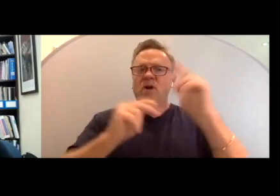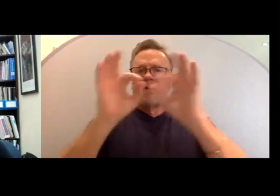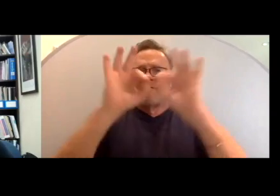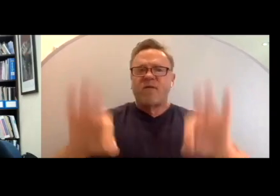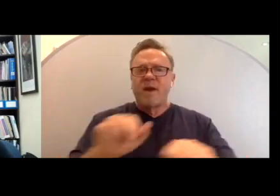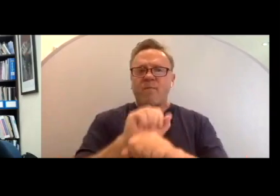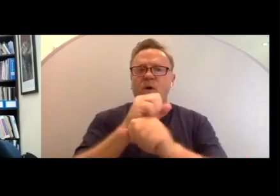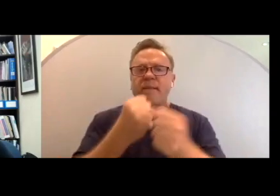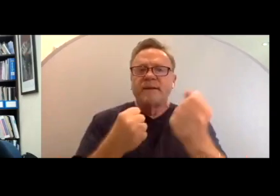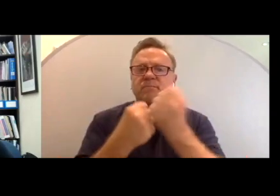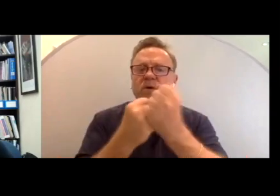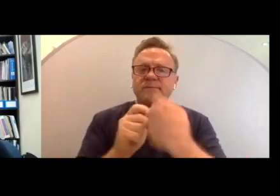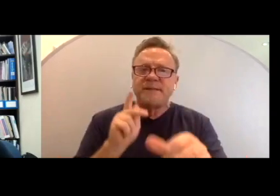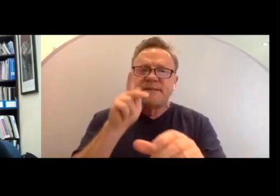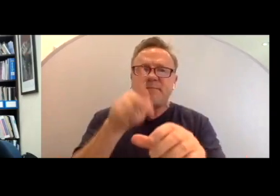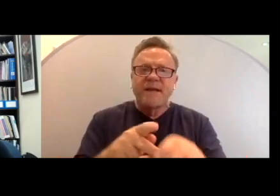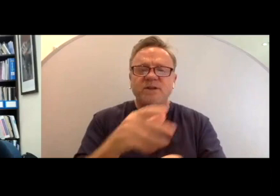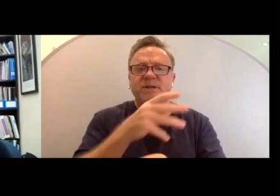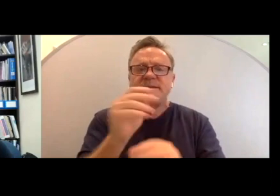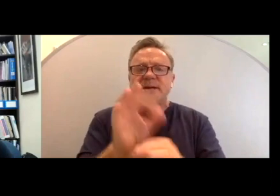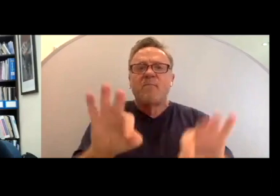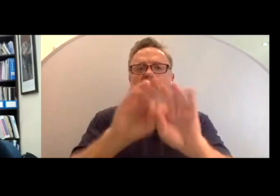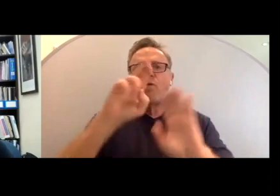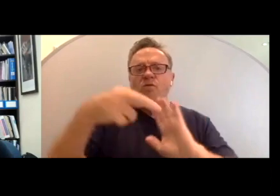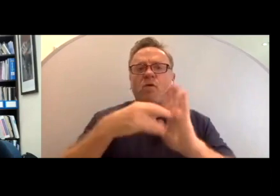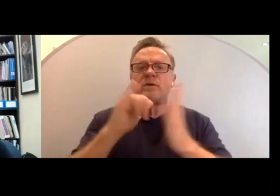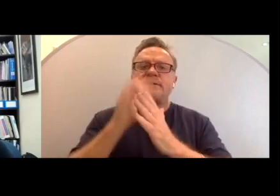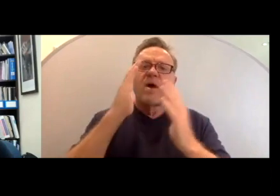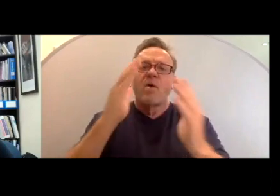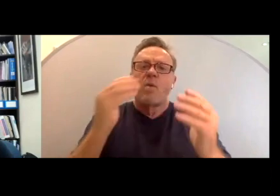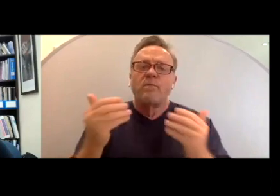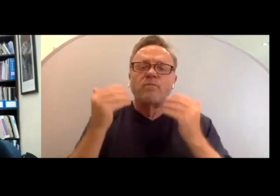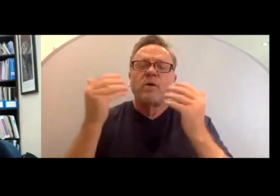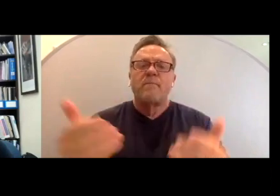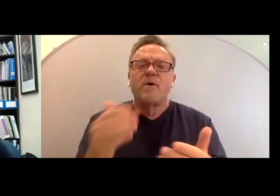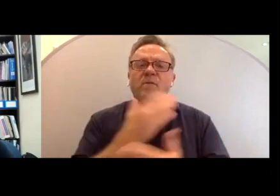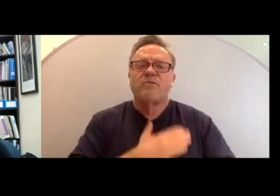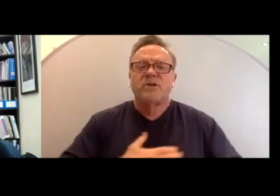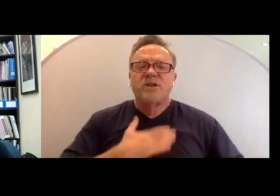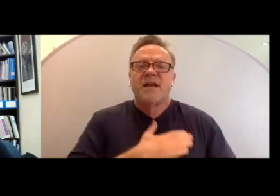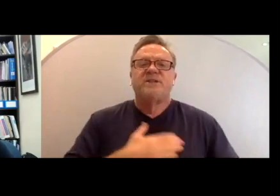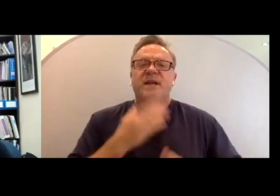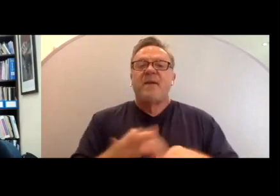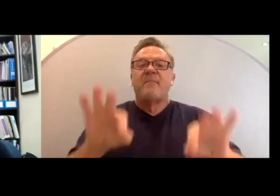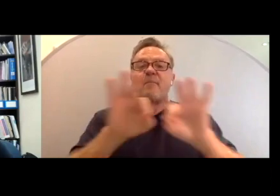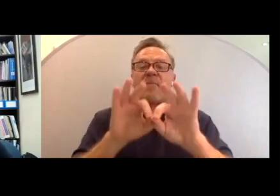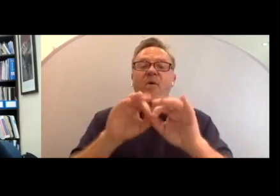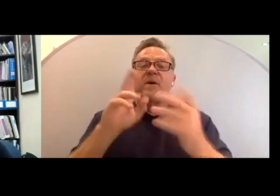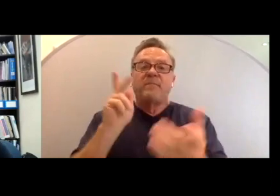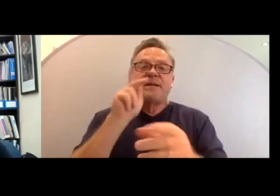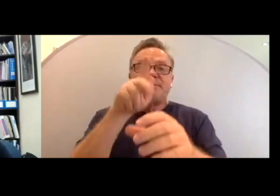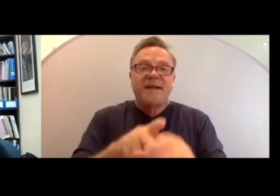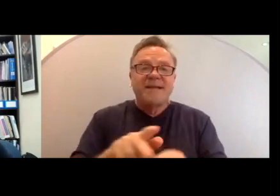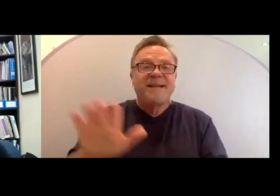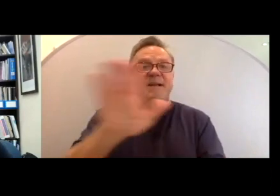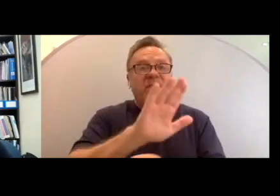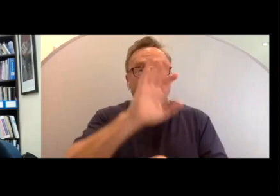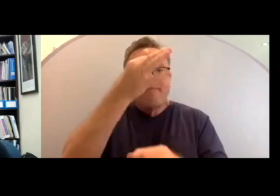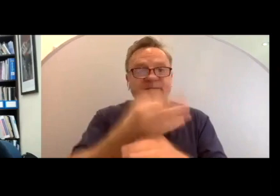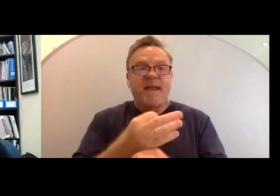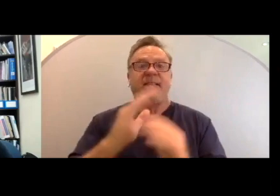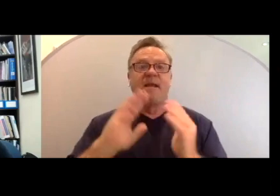participation in valued roles that will promote appreciation and meaningful participation as integral members of their faith community.